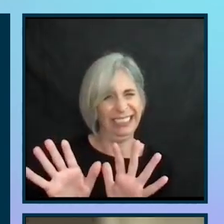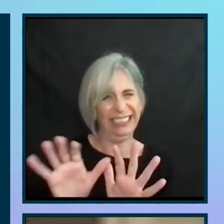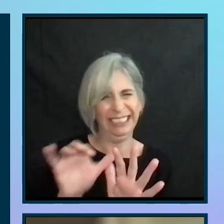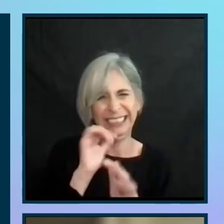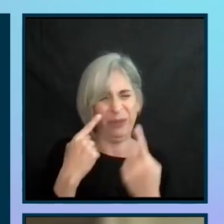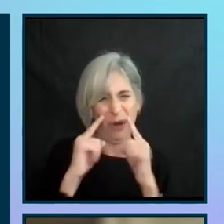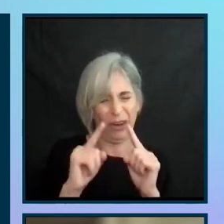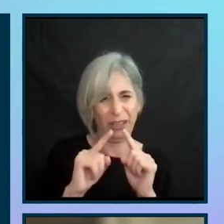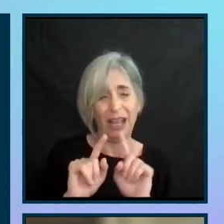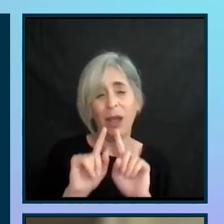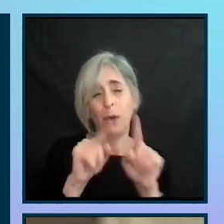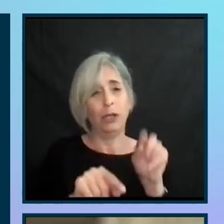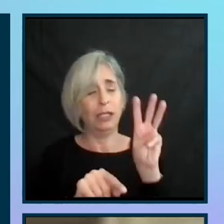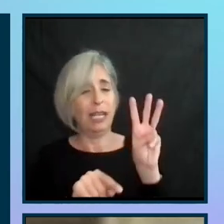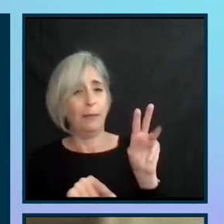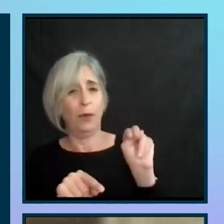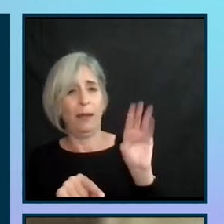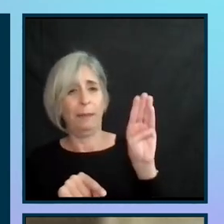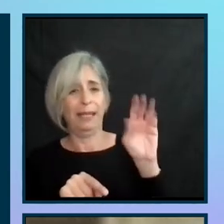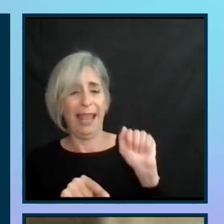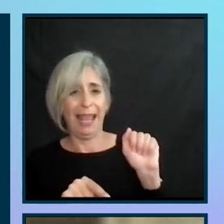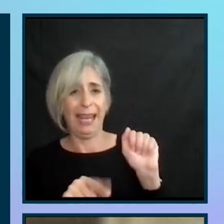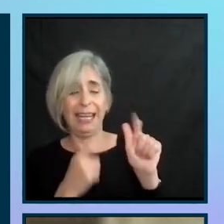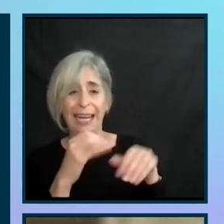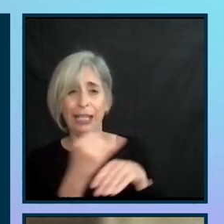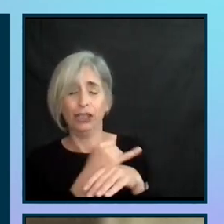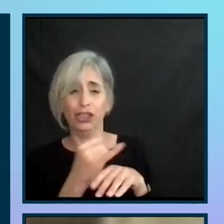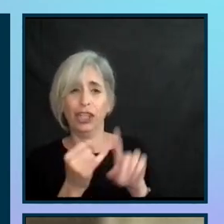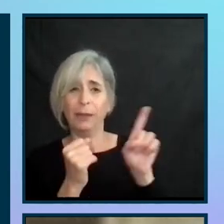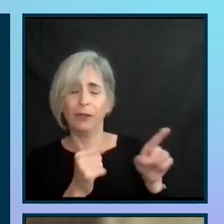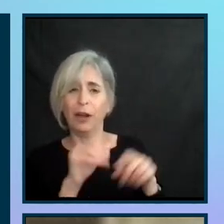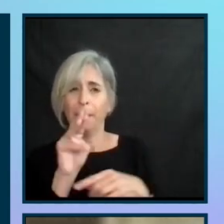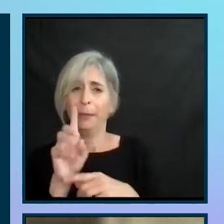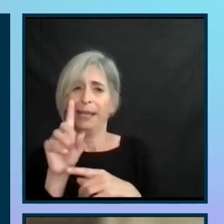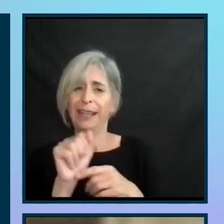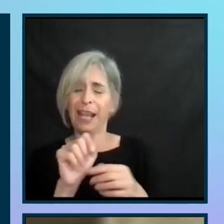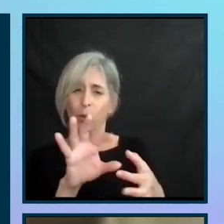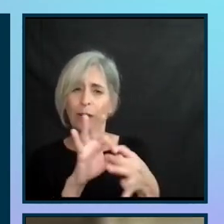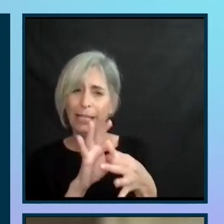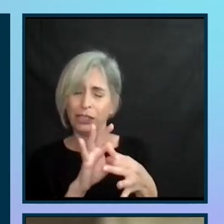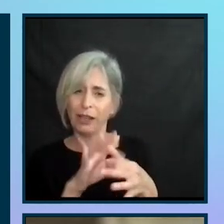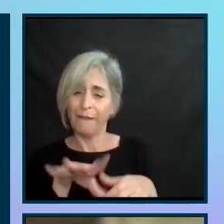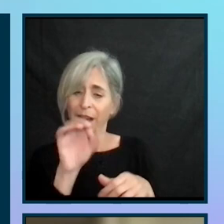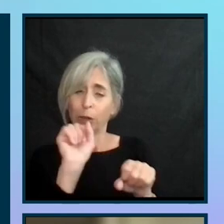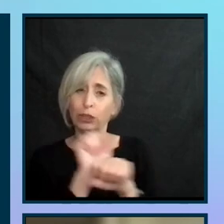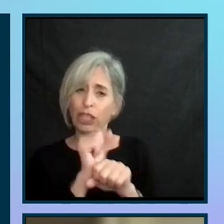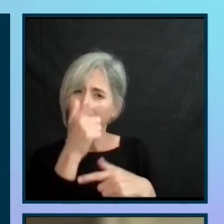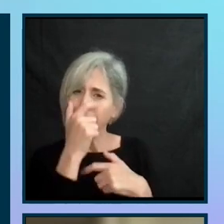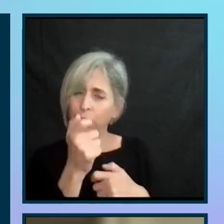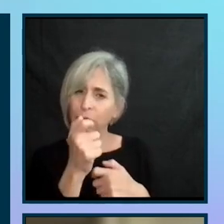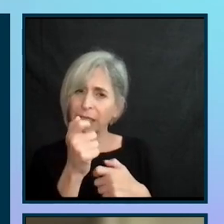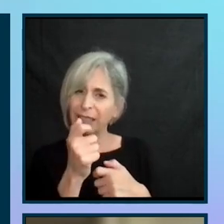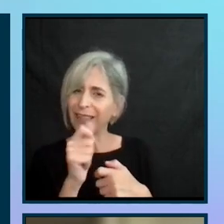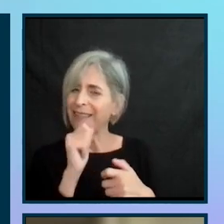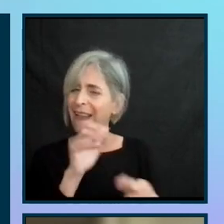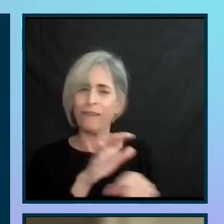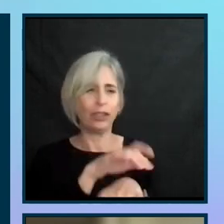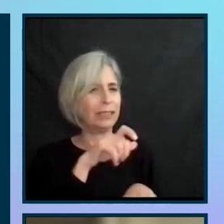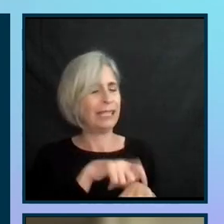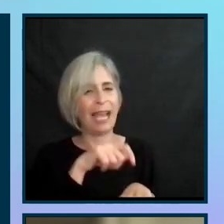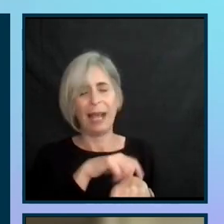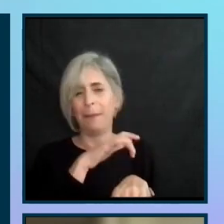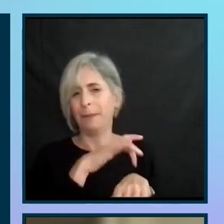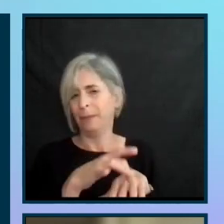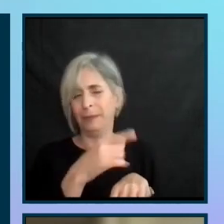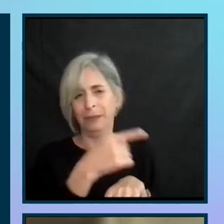to a WNBA basketball team and do an internship for media relations, found the job interesting, but there was no full time position at the